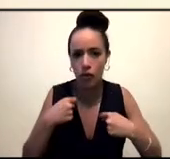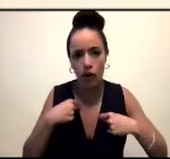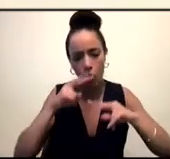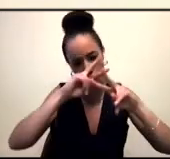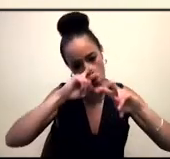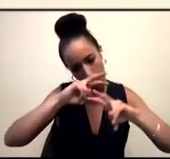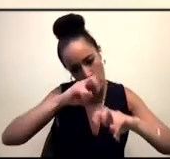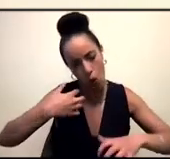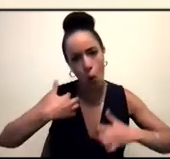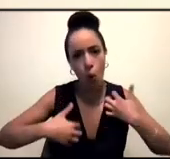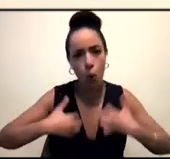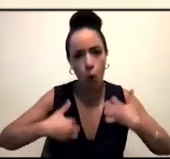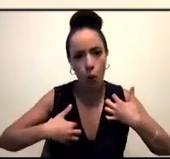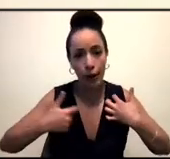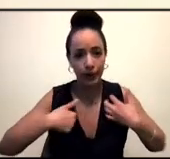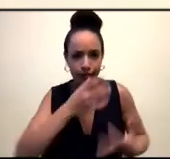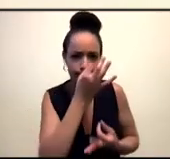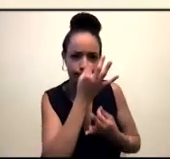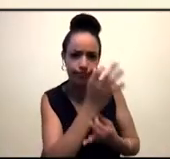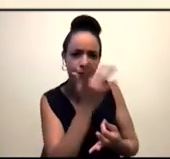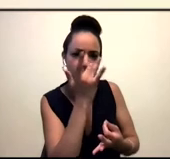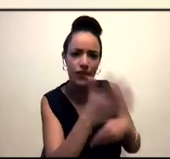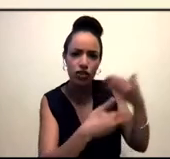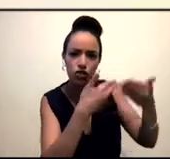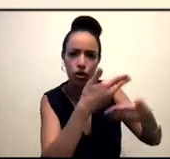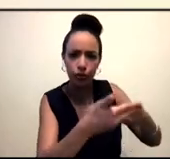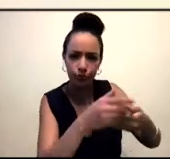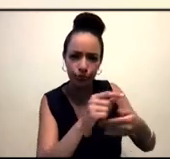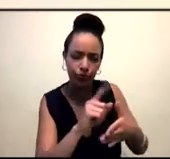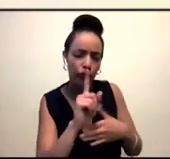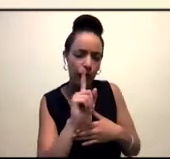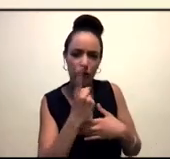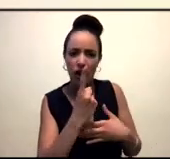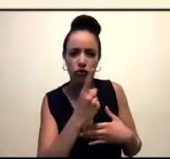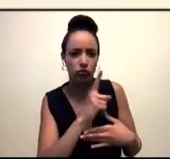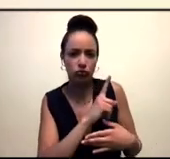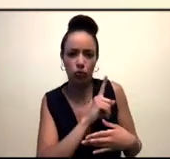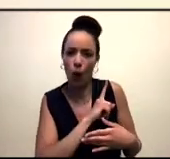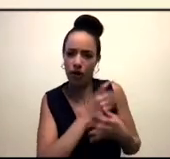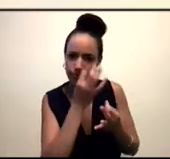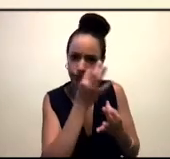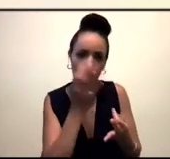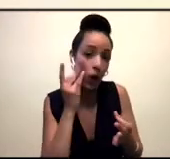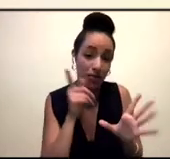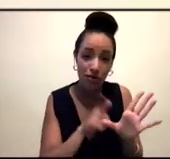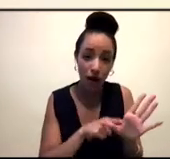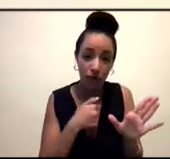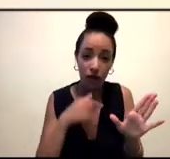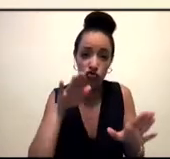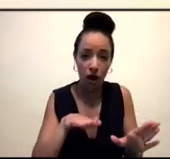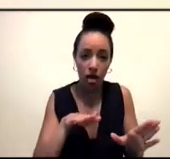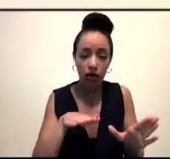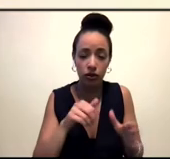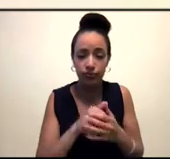I was drawn to fiction to begin with, when I was much, much younger, and as a kid, was just that, you know, the stories that we tell